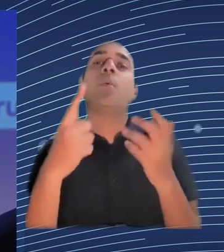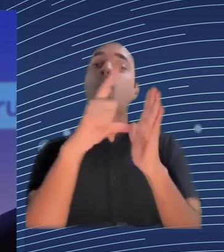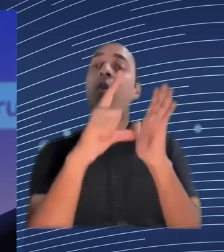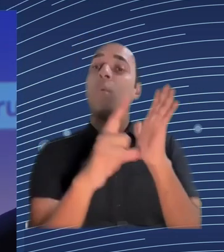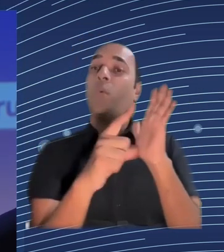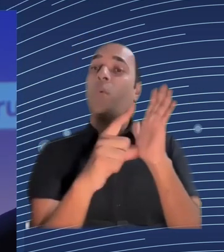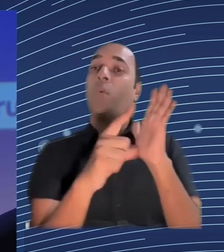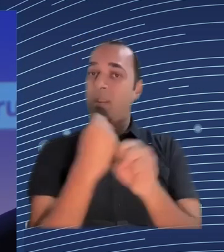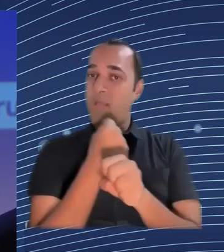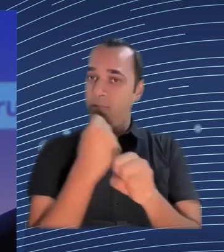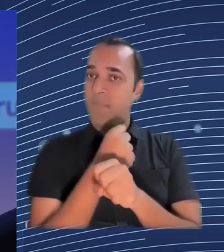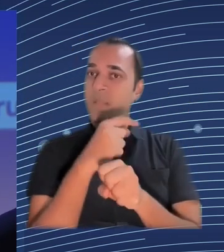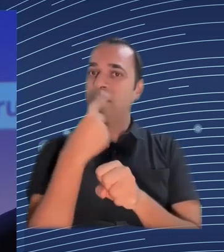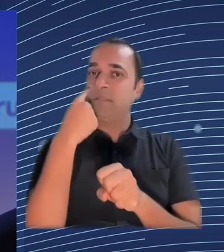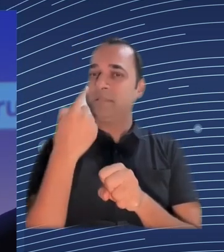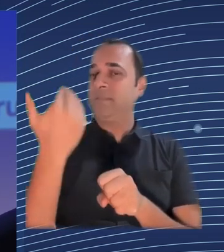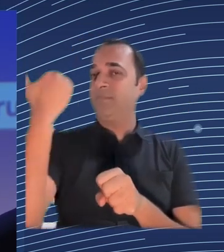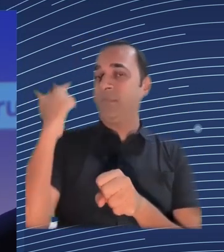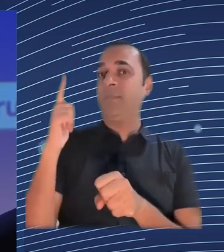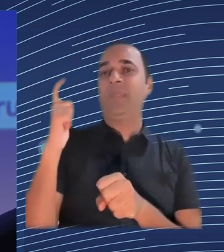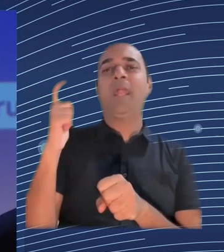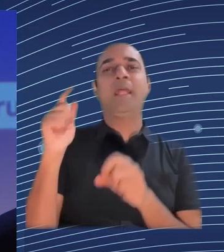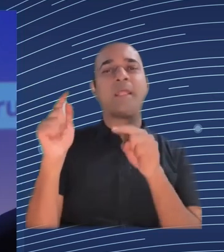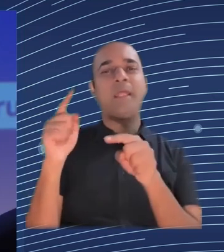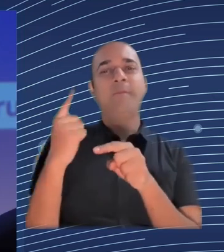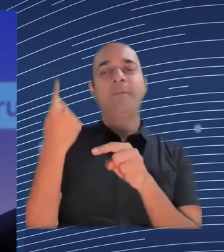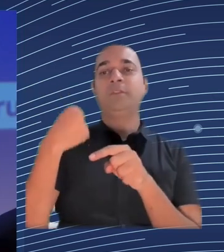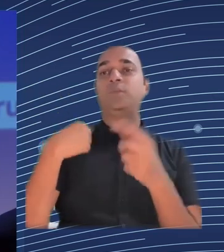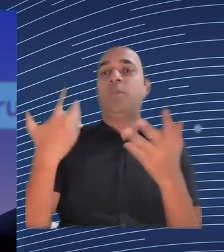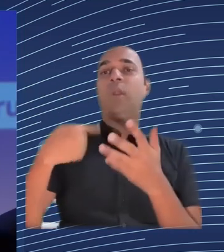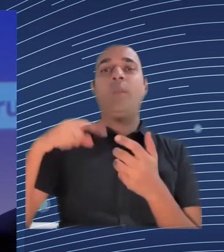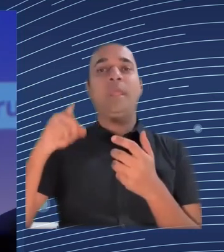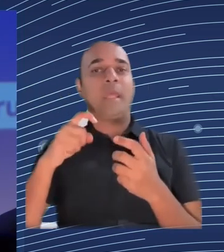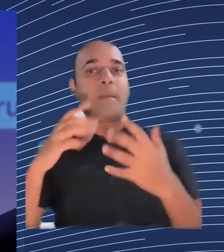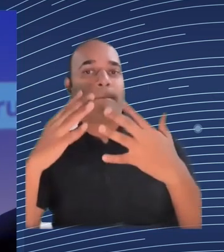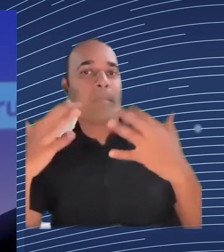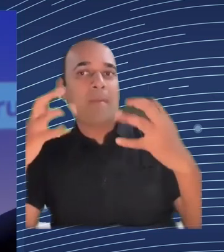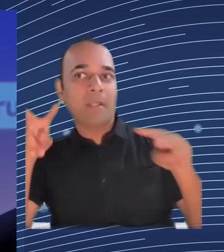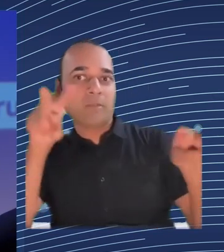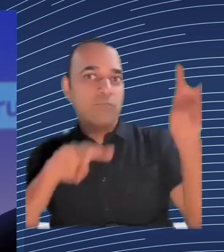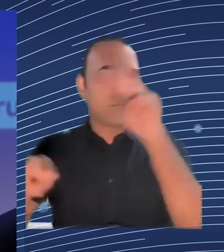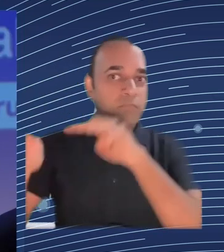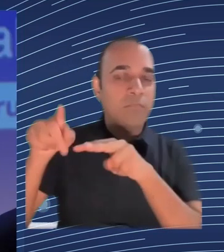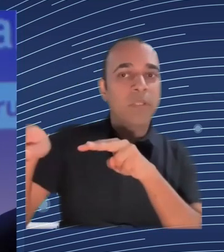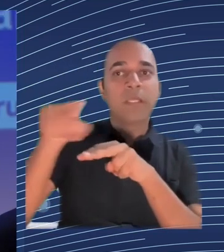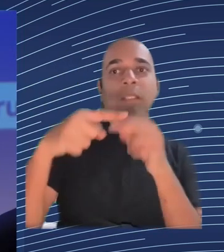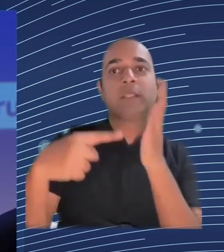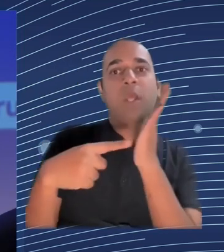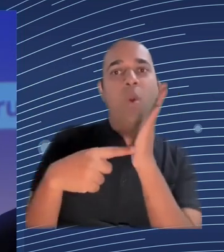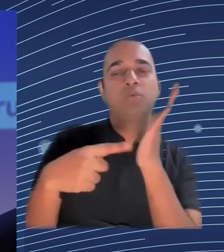for gender or political discrimination probably we need